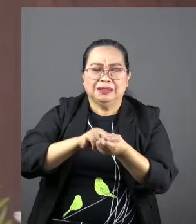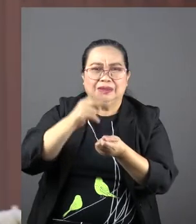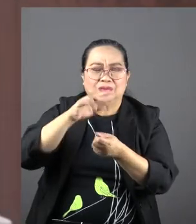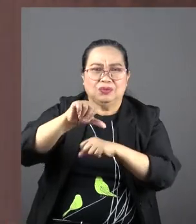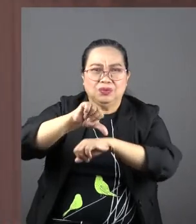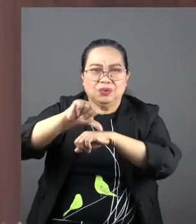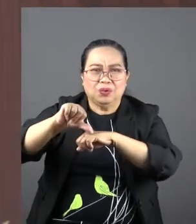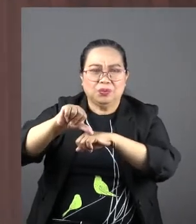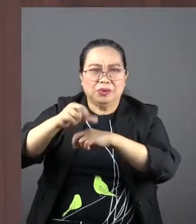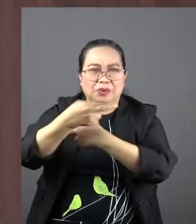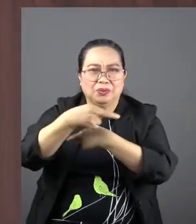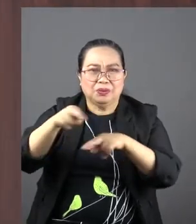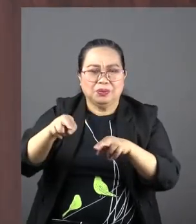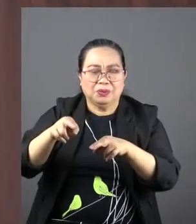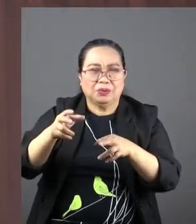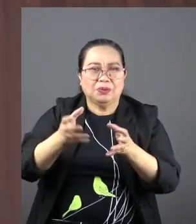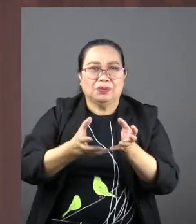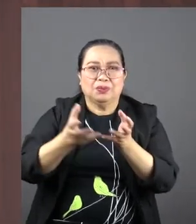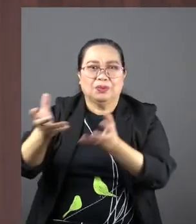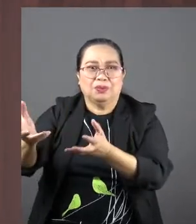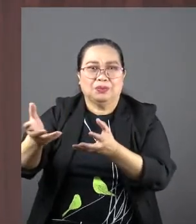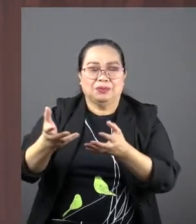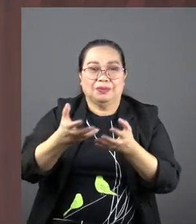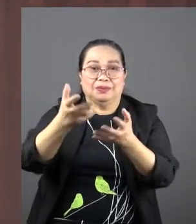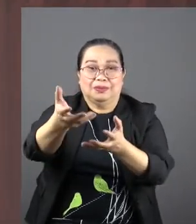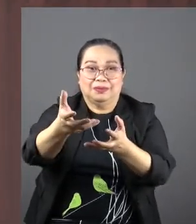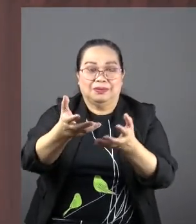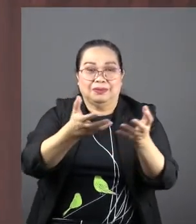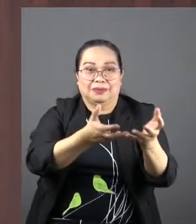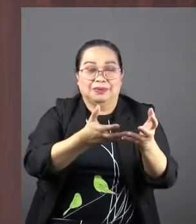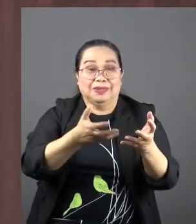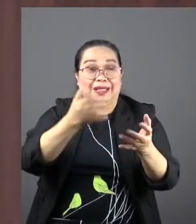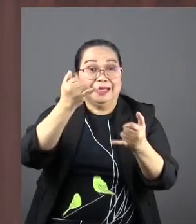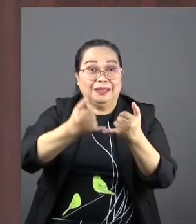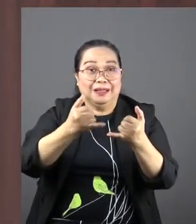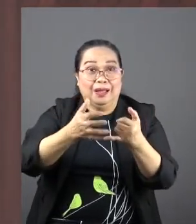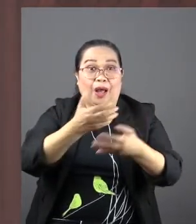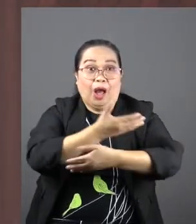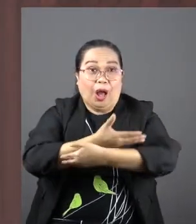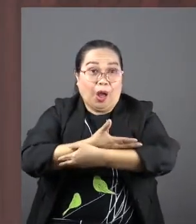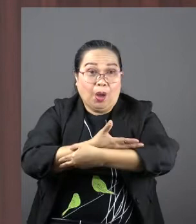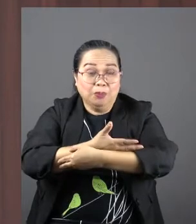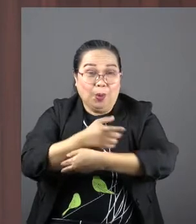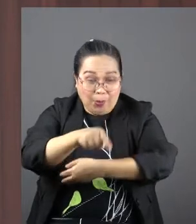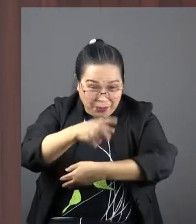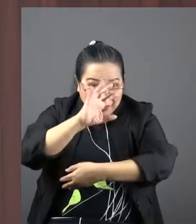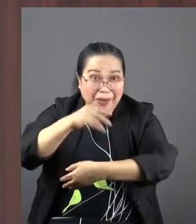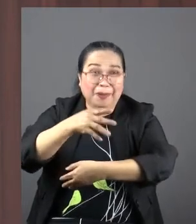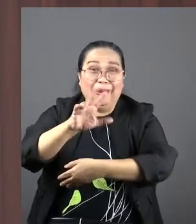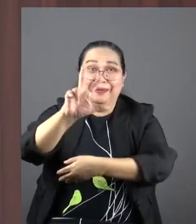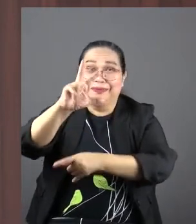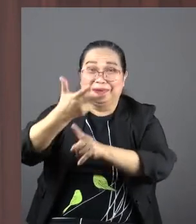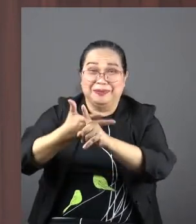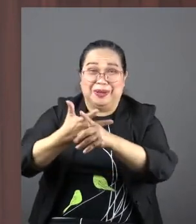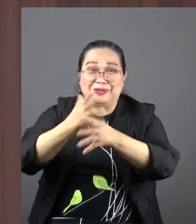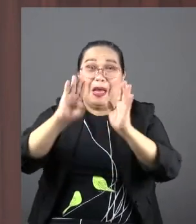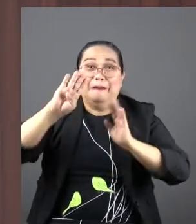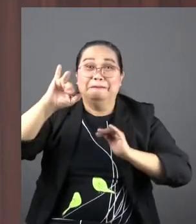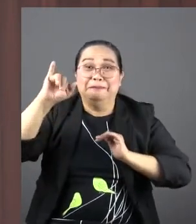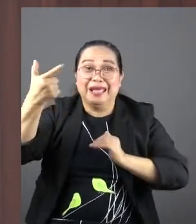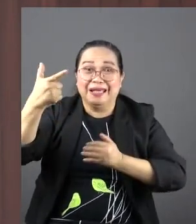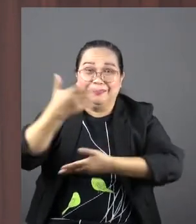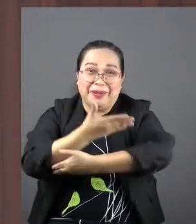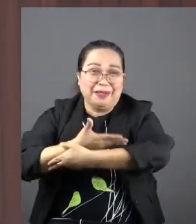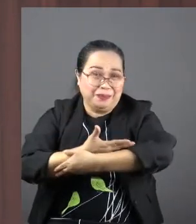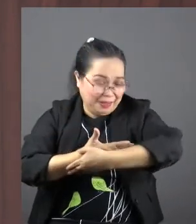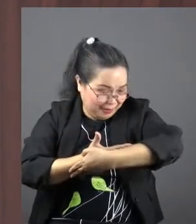in the nursery. And they were passing on Ben, you know. Look at this boy. He's like three months old. So some